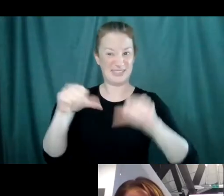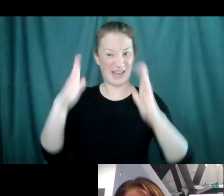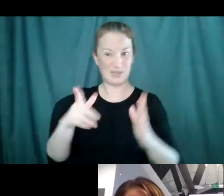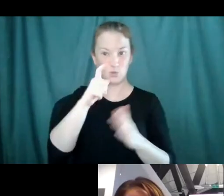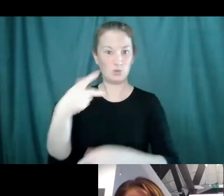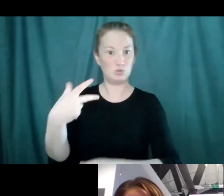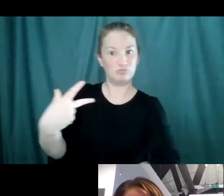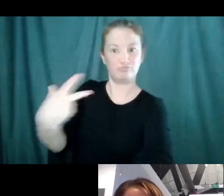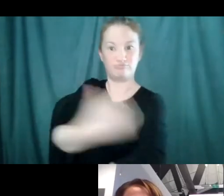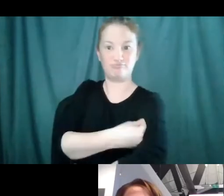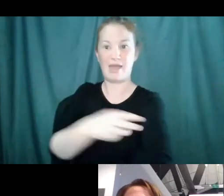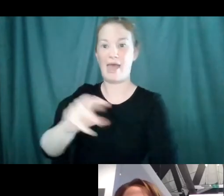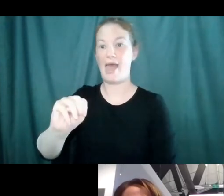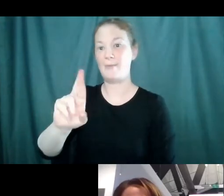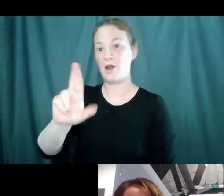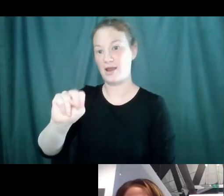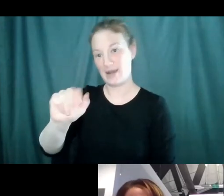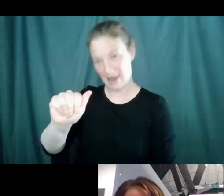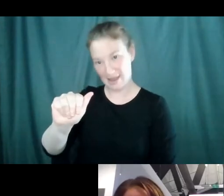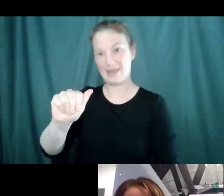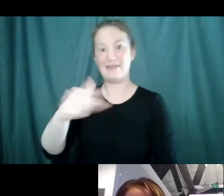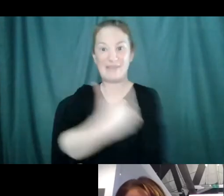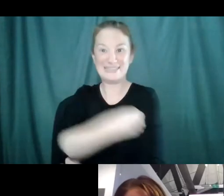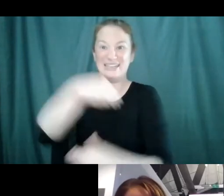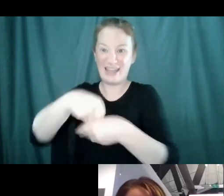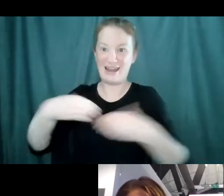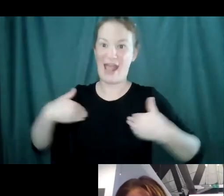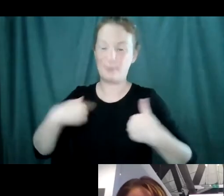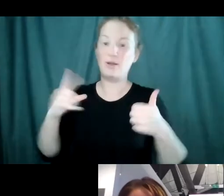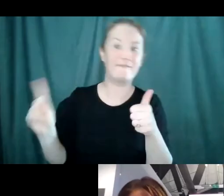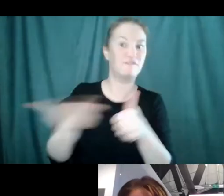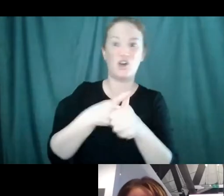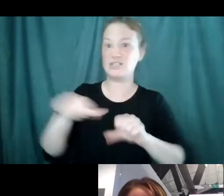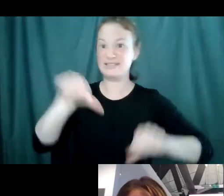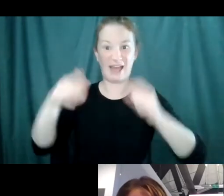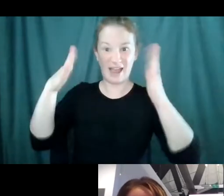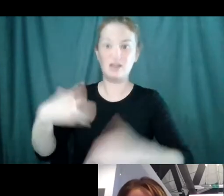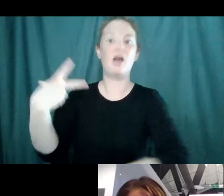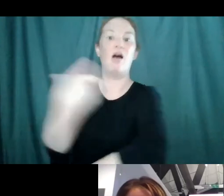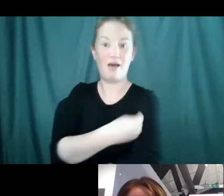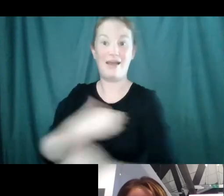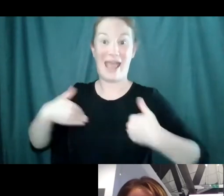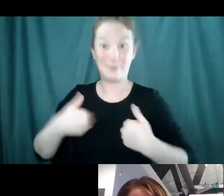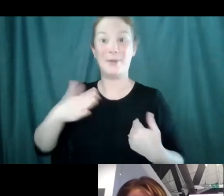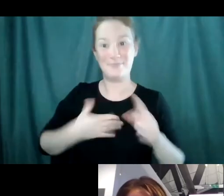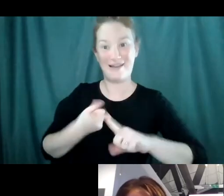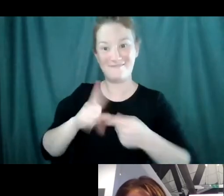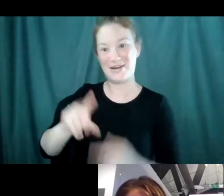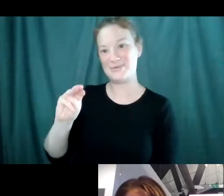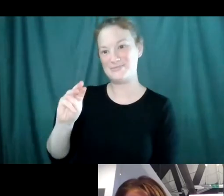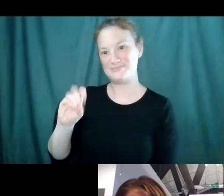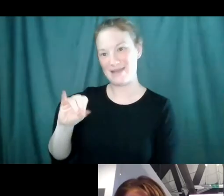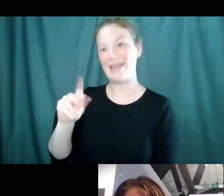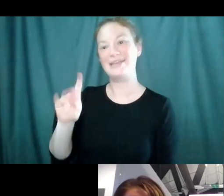an MRNA vaccine into an animal, like the first scientists to inject MRNA vaccines and animals. That's my friend, Mike, and we're going to talk to him.